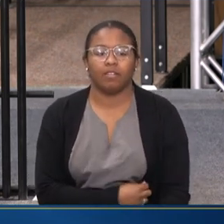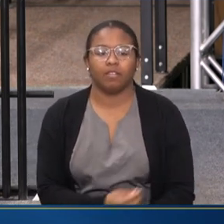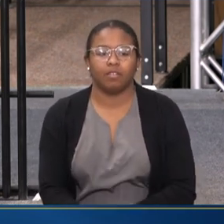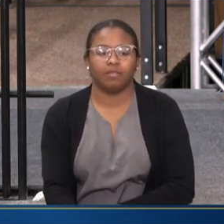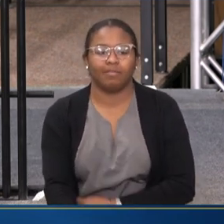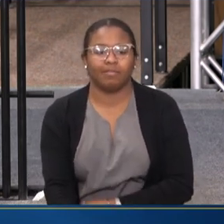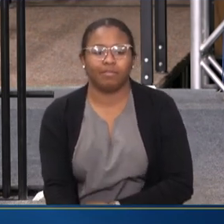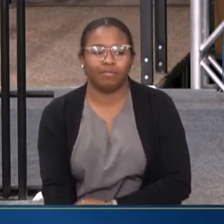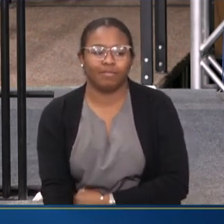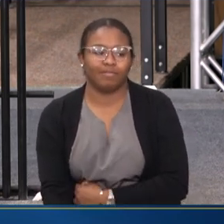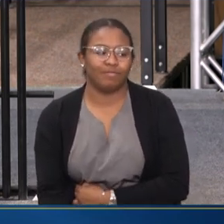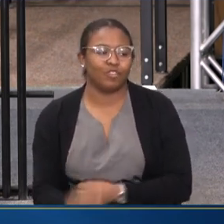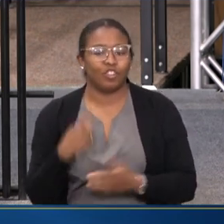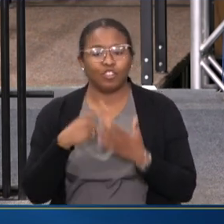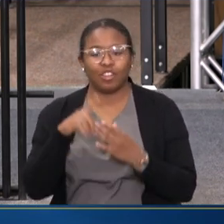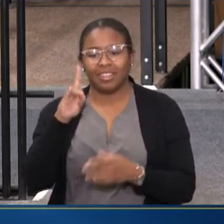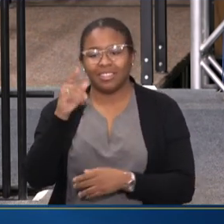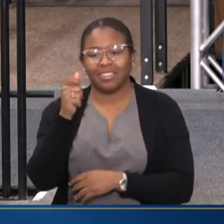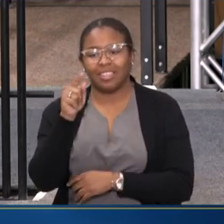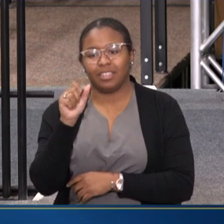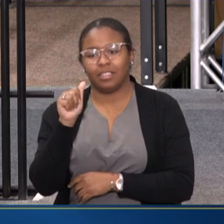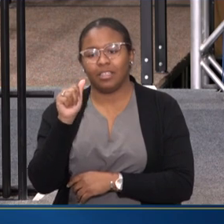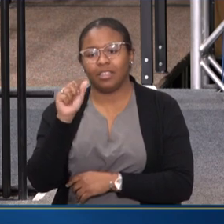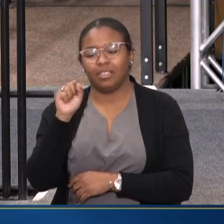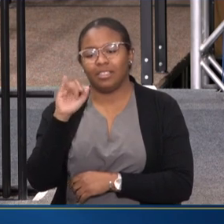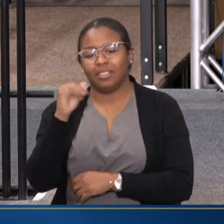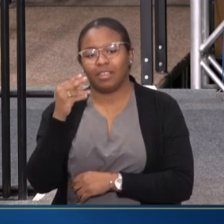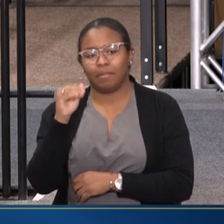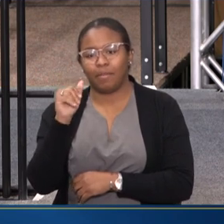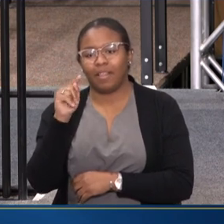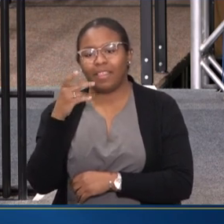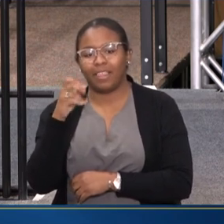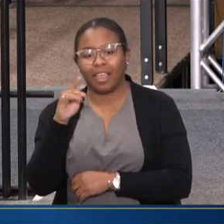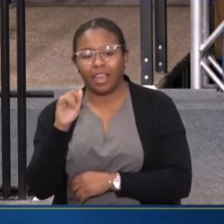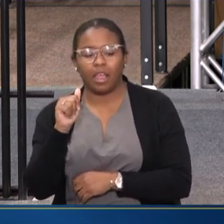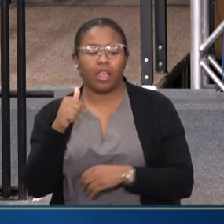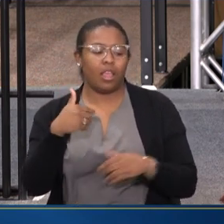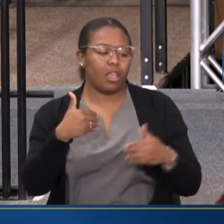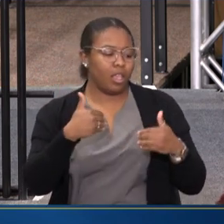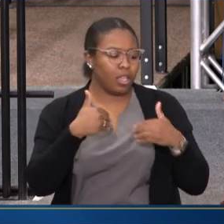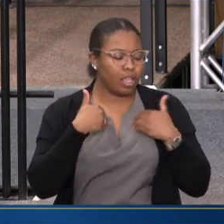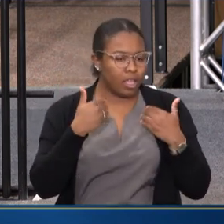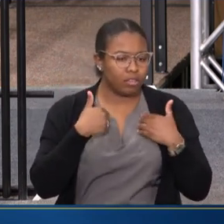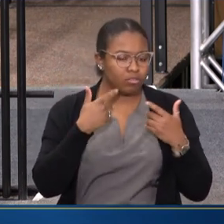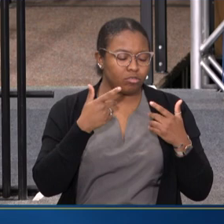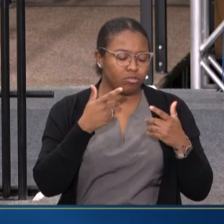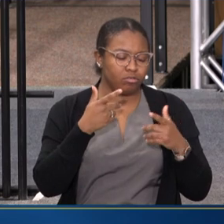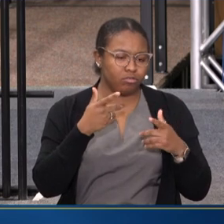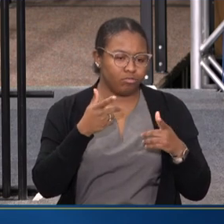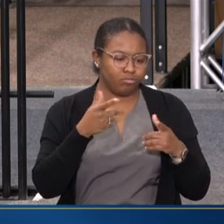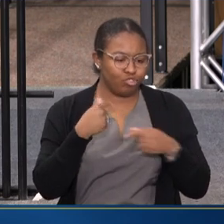YOU TALKED ABOUT DELTA SIGMA THETA. TALKED ABOUT THE YOUNGER GENERATION. TALKING ABOUT THE WORKPLACE.